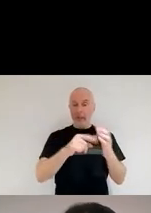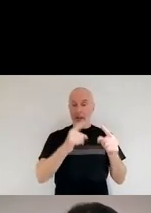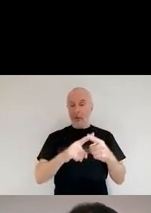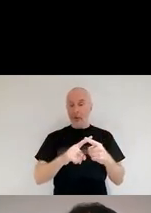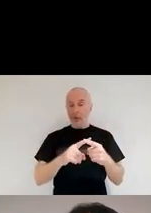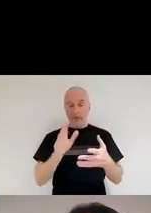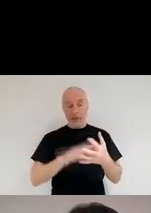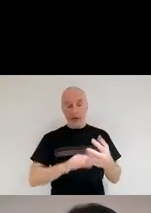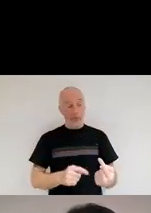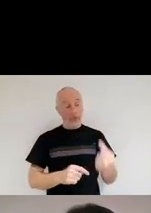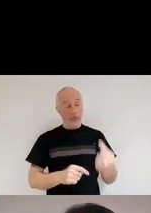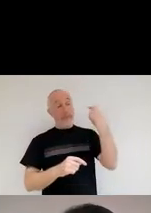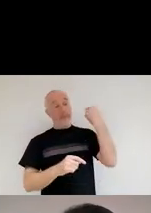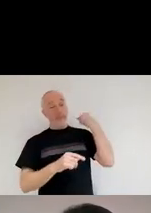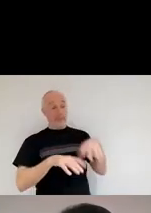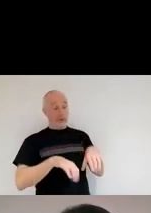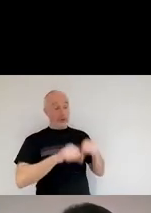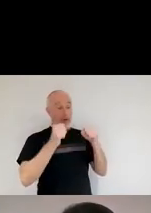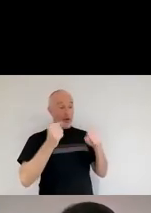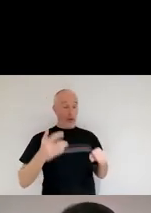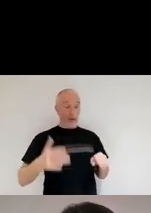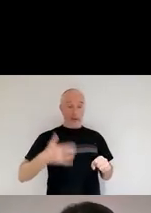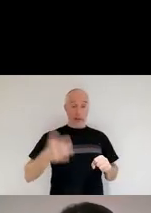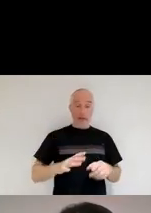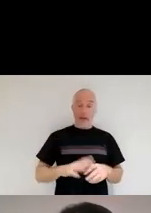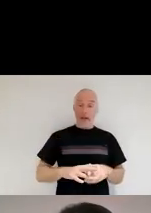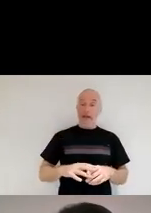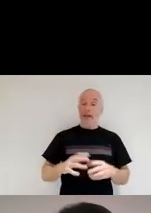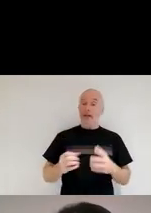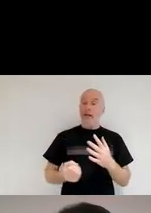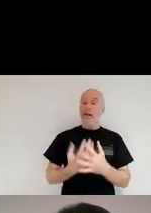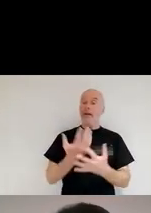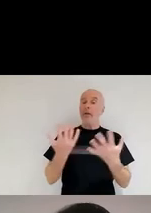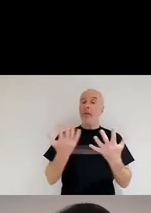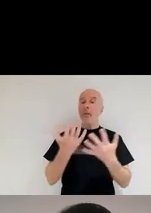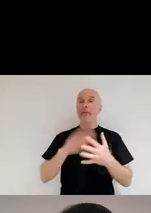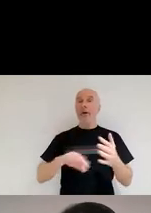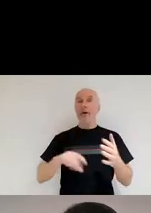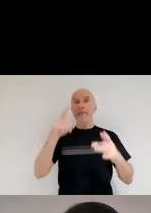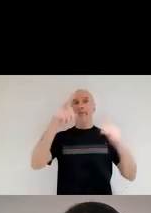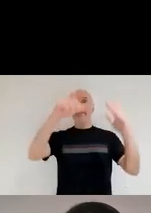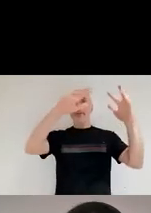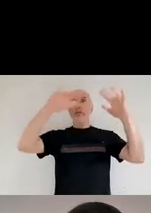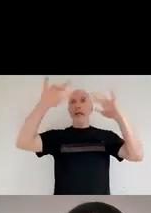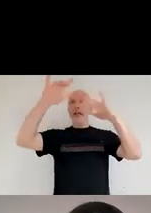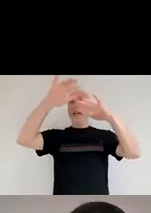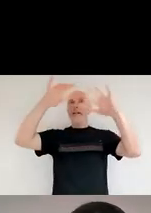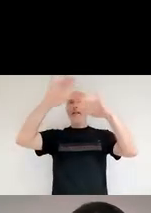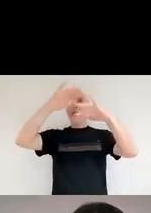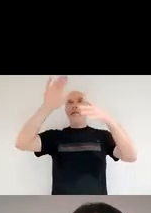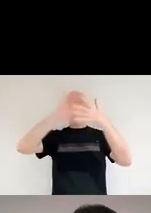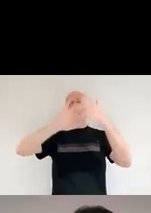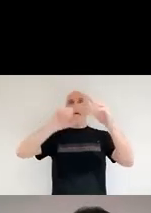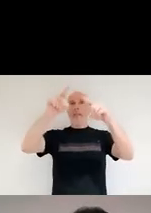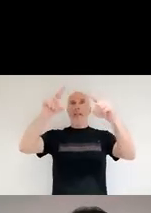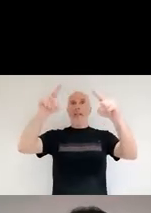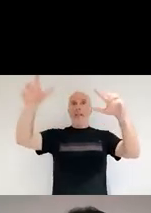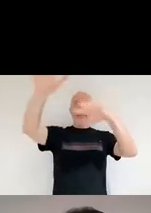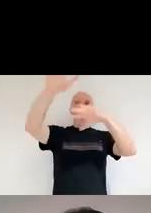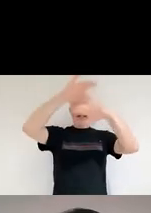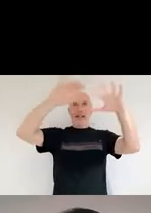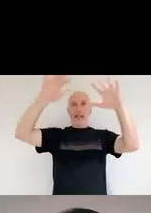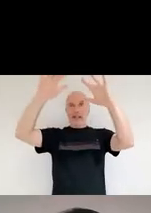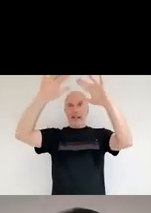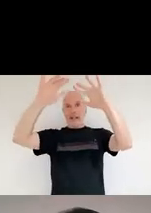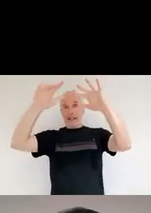life was actually developed first in this little dust grains floating in space. Right? Not